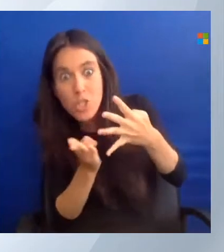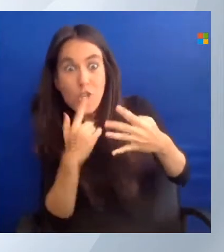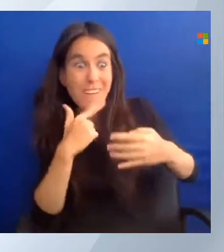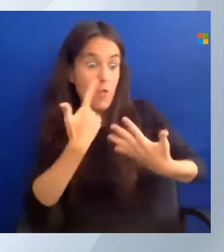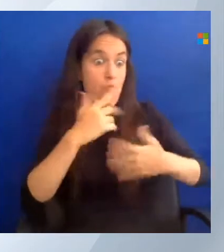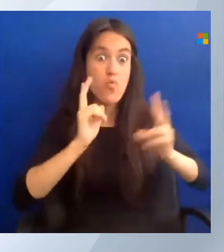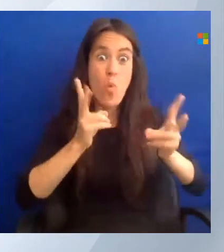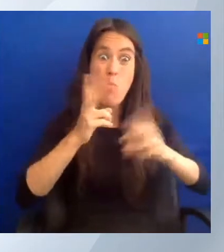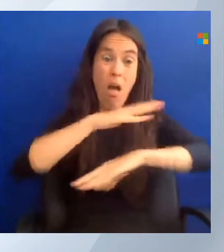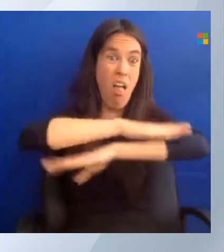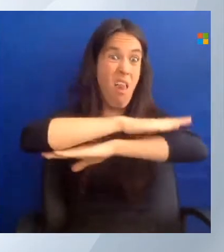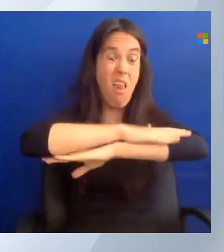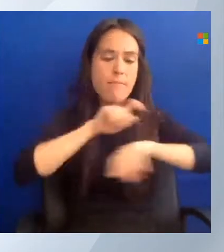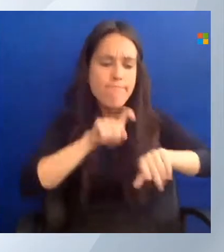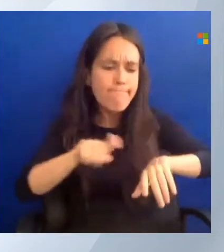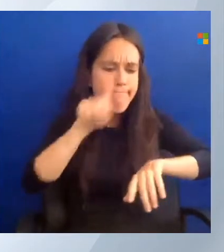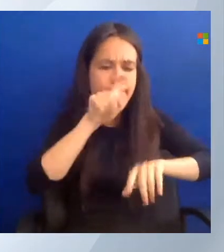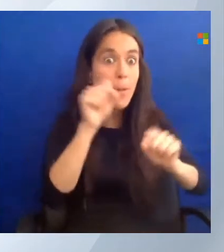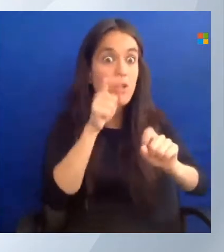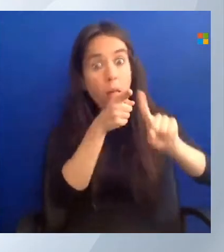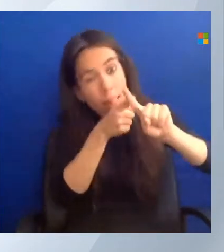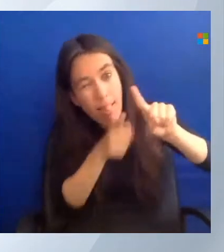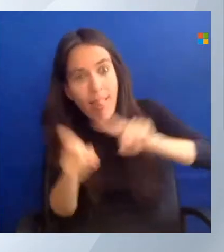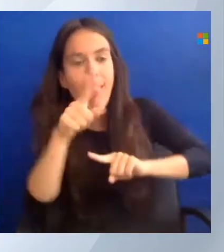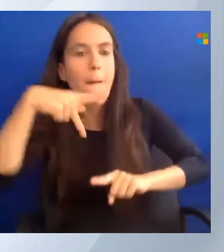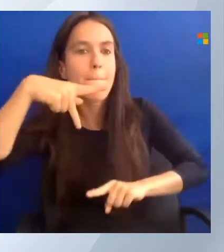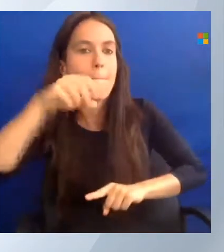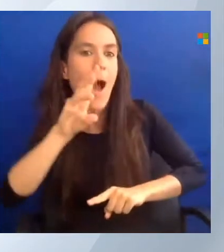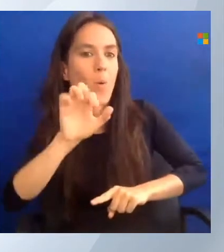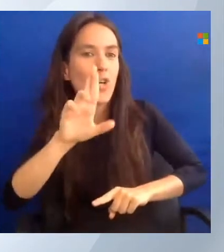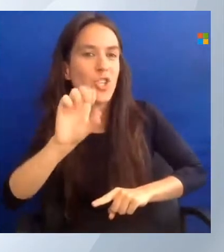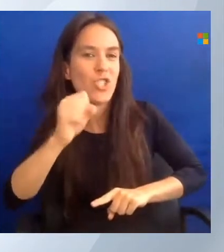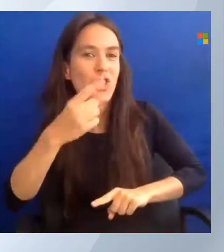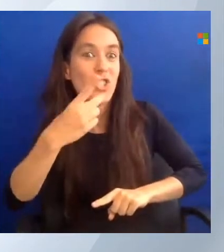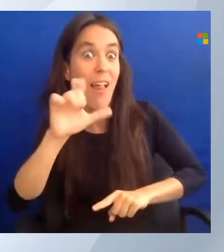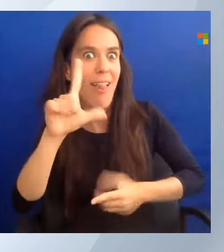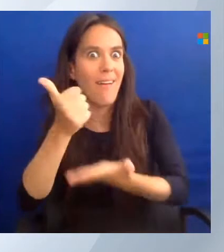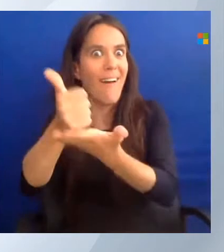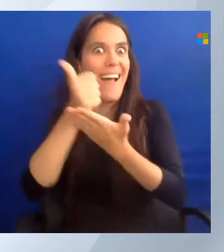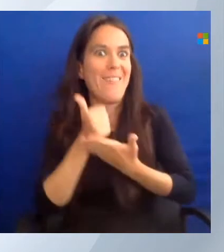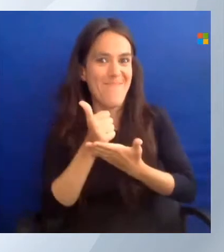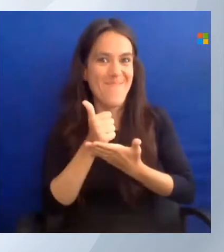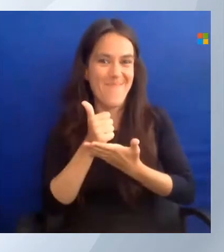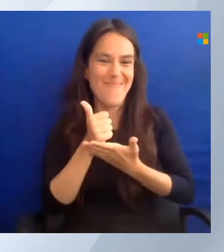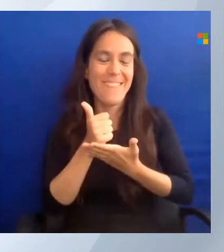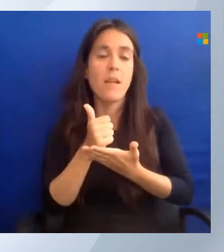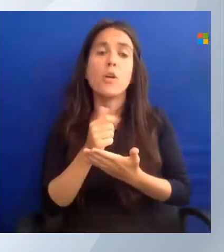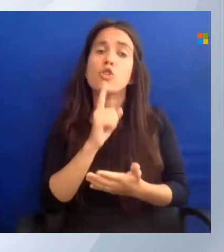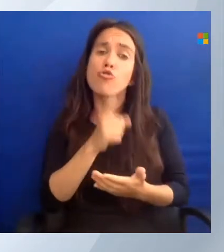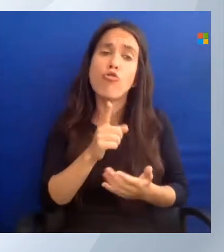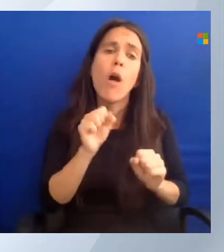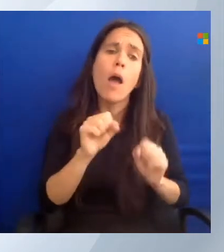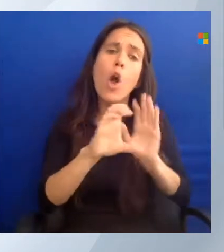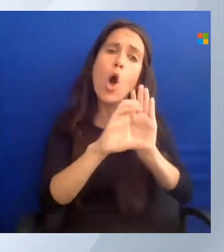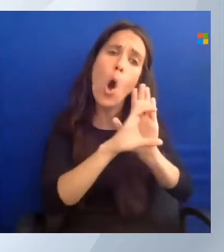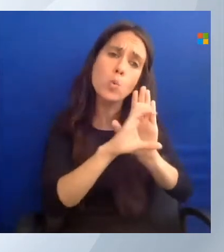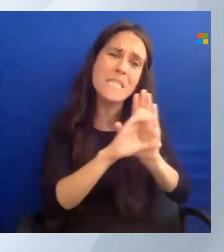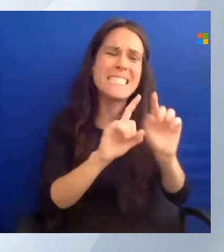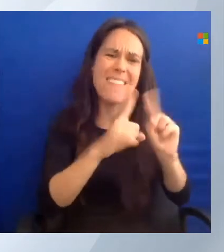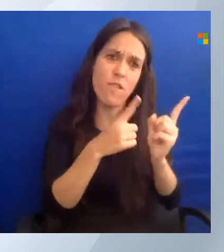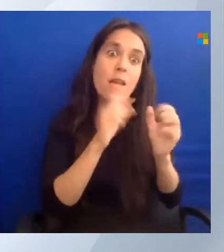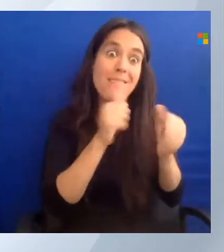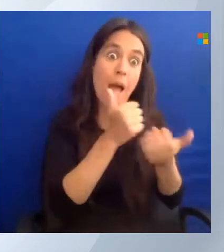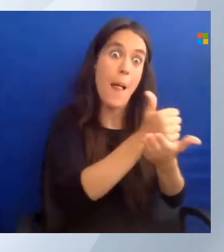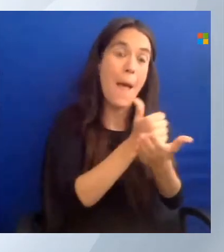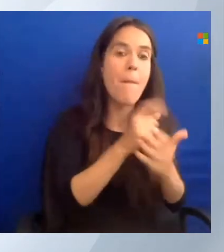And it is a bit of cheating. Because you could say you could do it with other code instead of PowerShell. But often PowerShell is